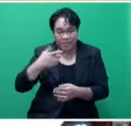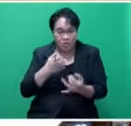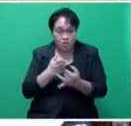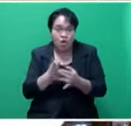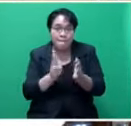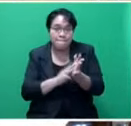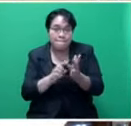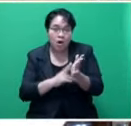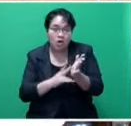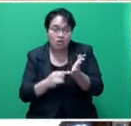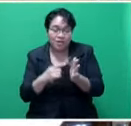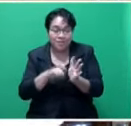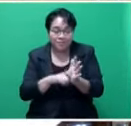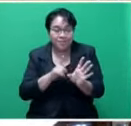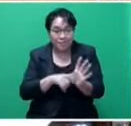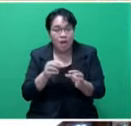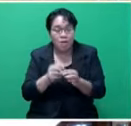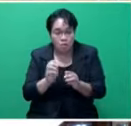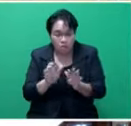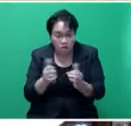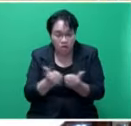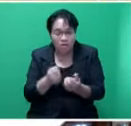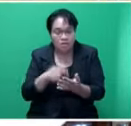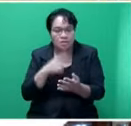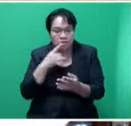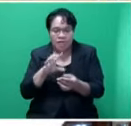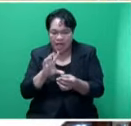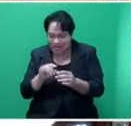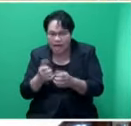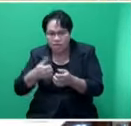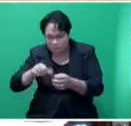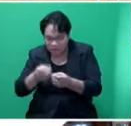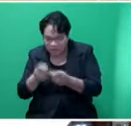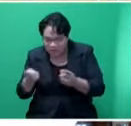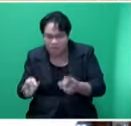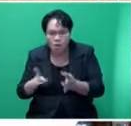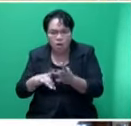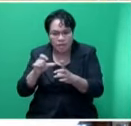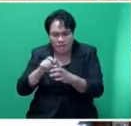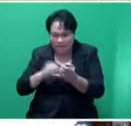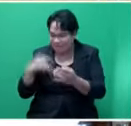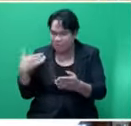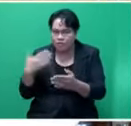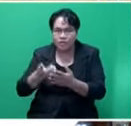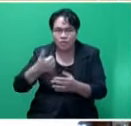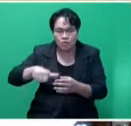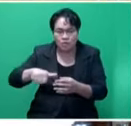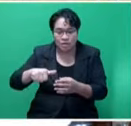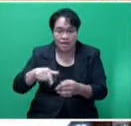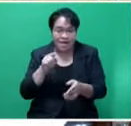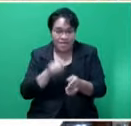Protocol, Fiji has successfully reduced the use of ozone depleting substances, or what we call ODS, over the years. The Montreal